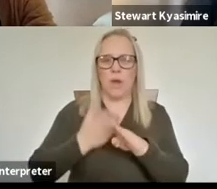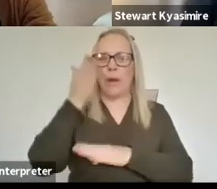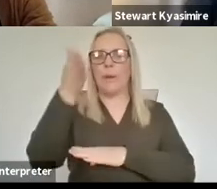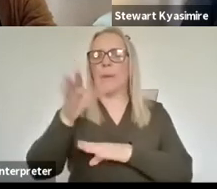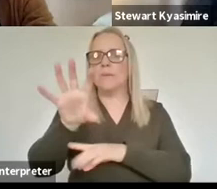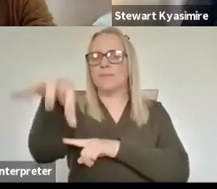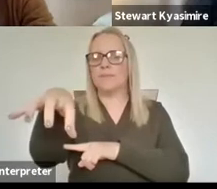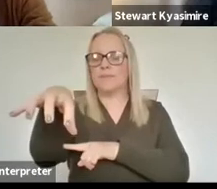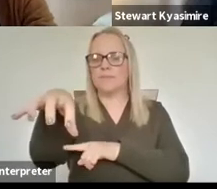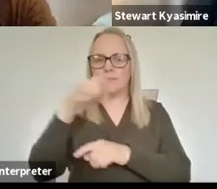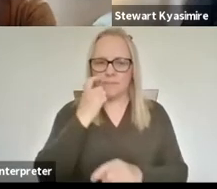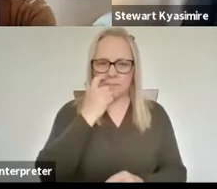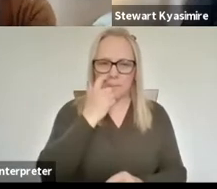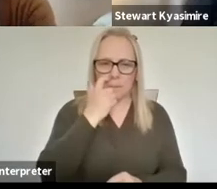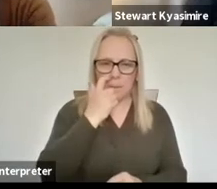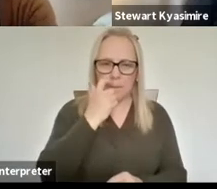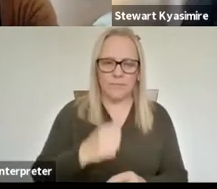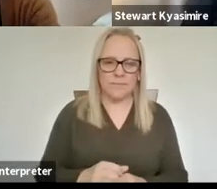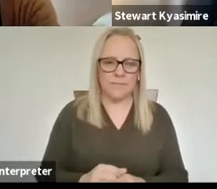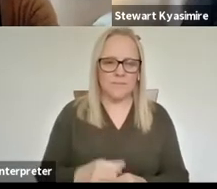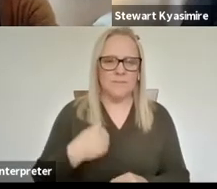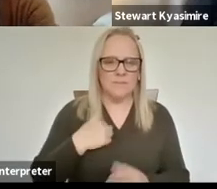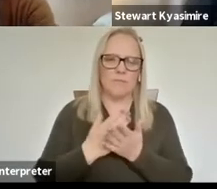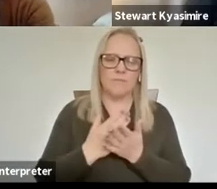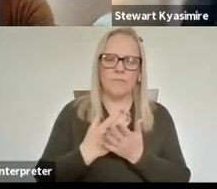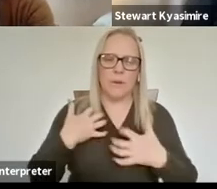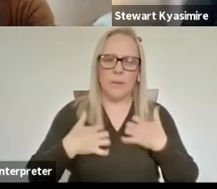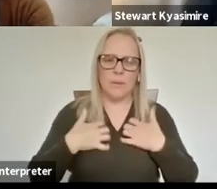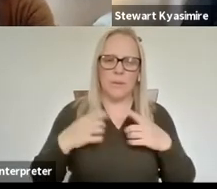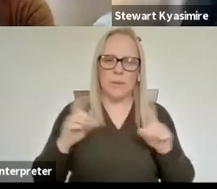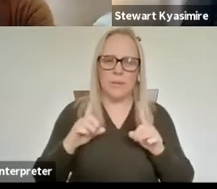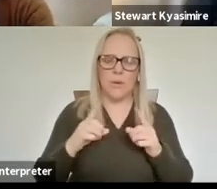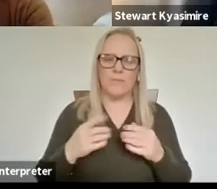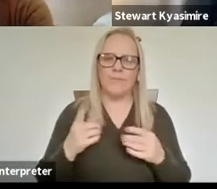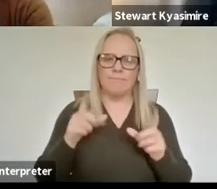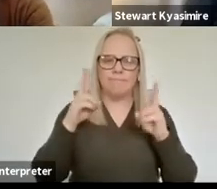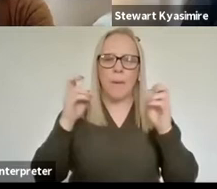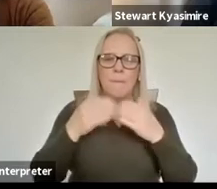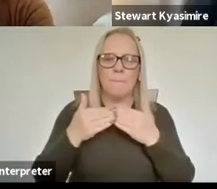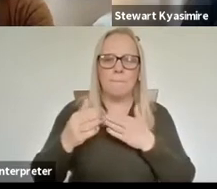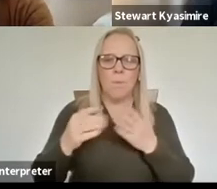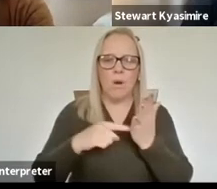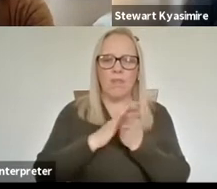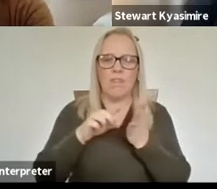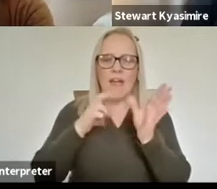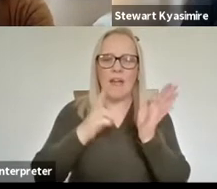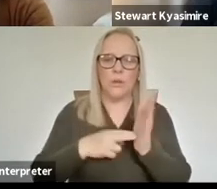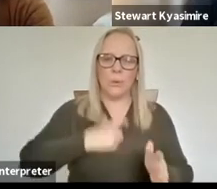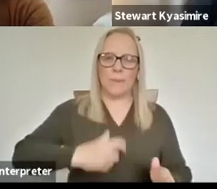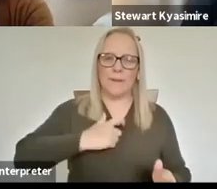and I'm particularly interested in our relationship with the more than human thank you